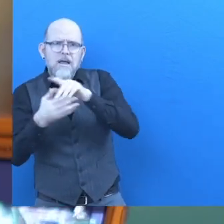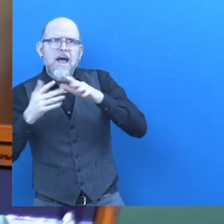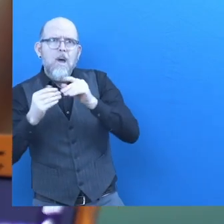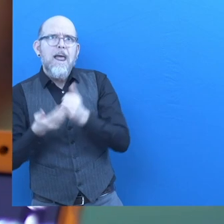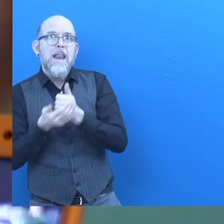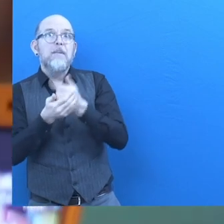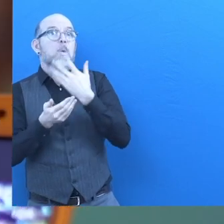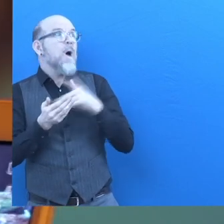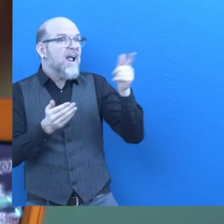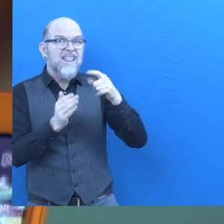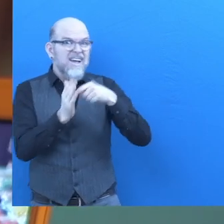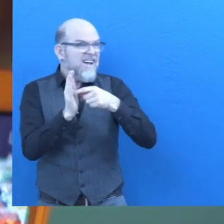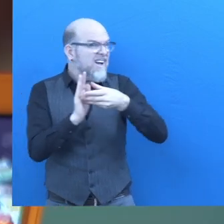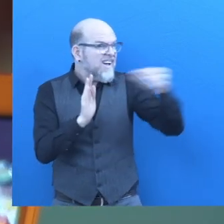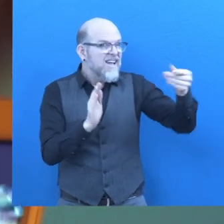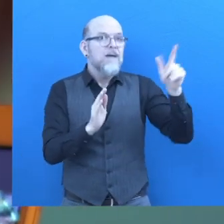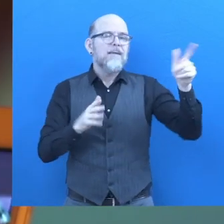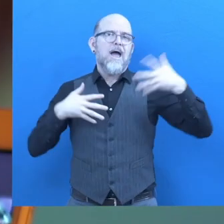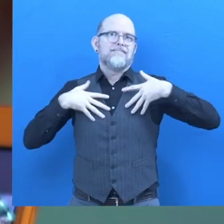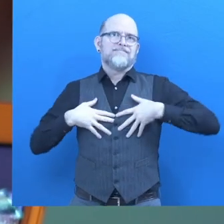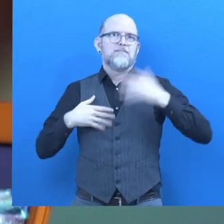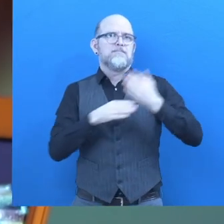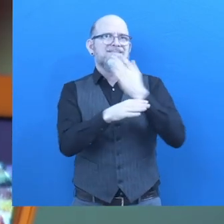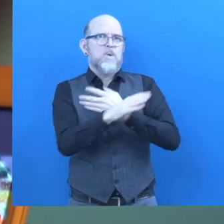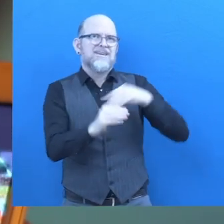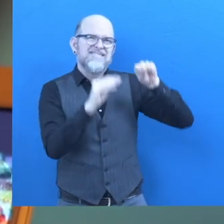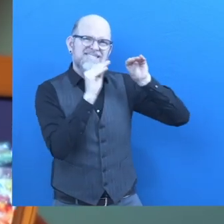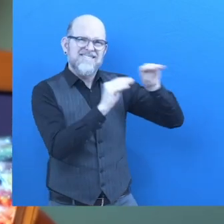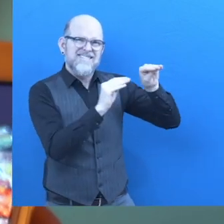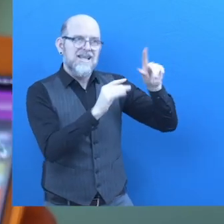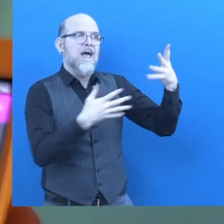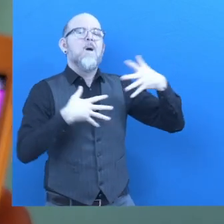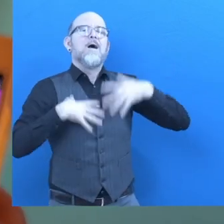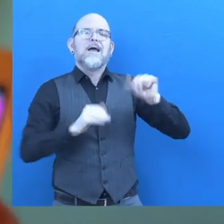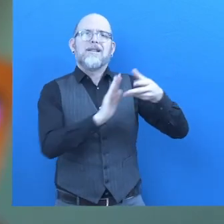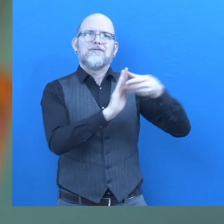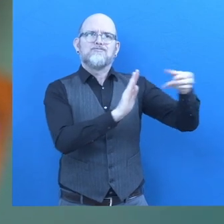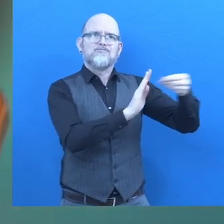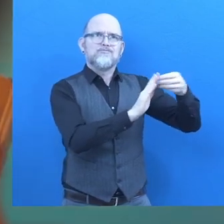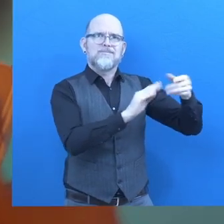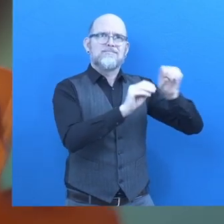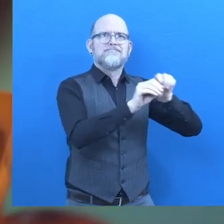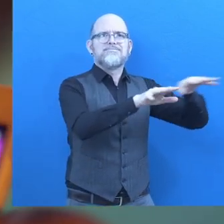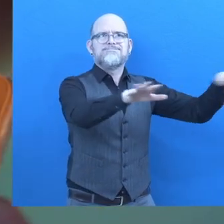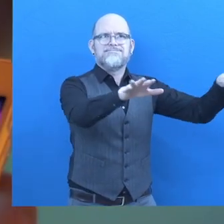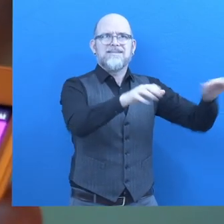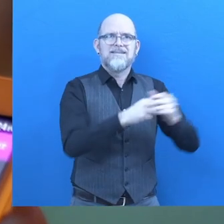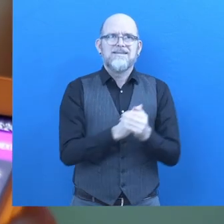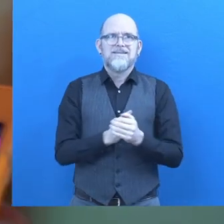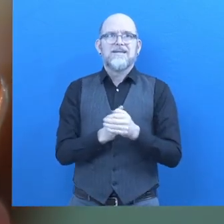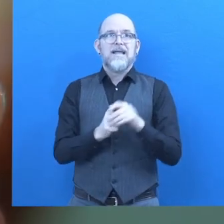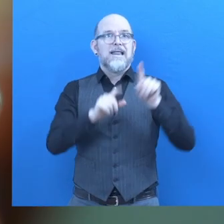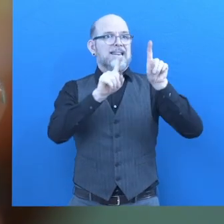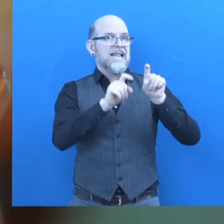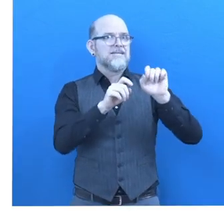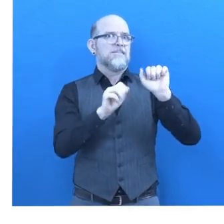because our services and products need expertise in the field who are trained how to do the assessment process whether in the workplace